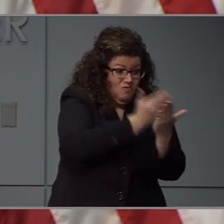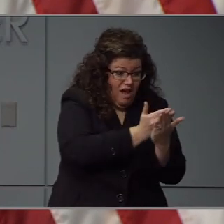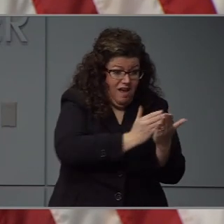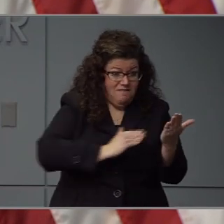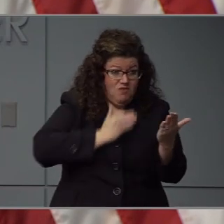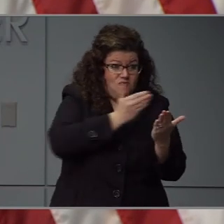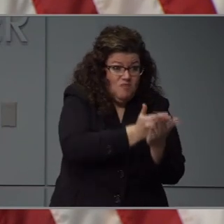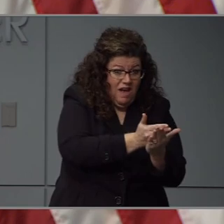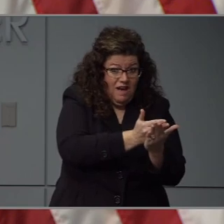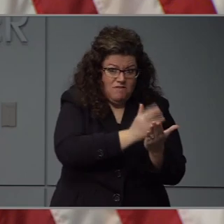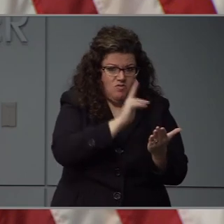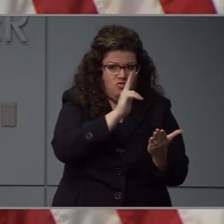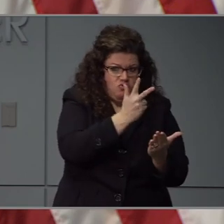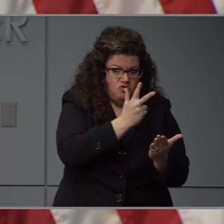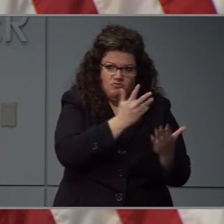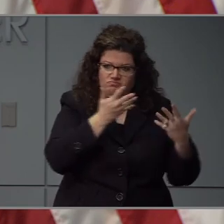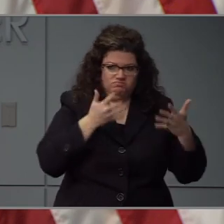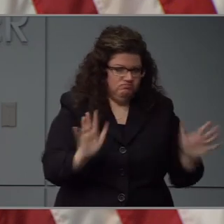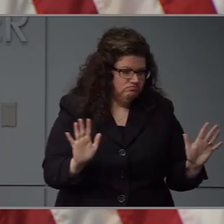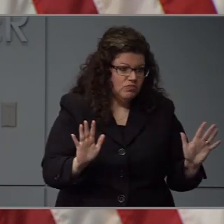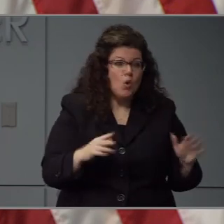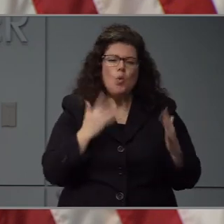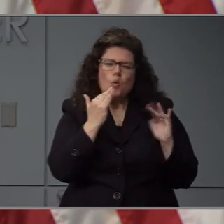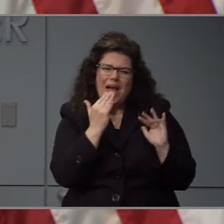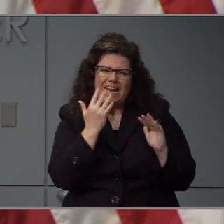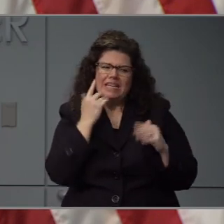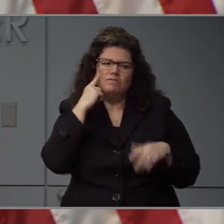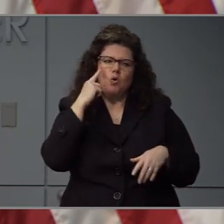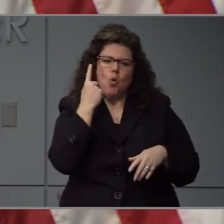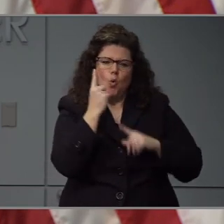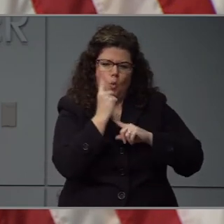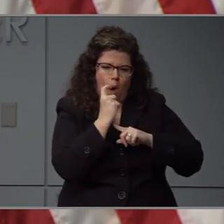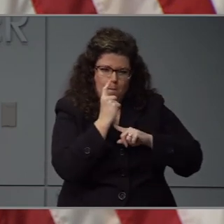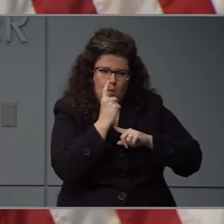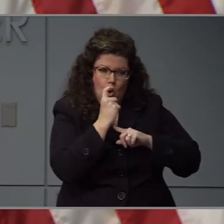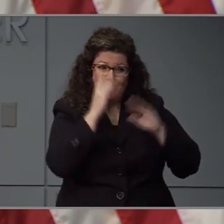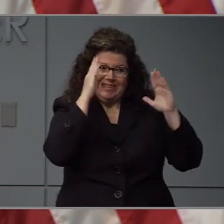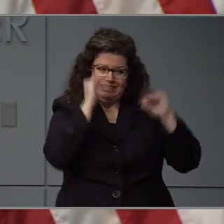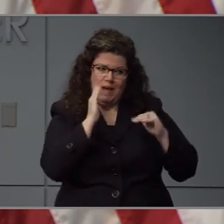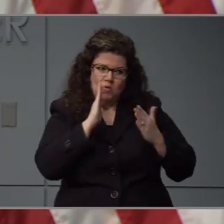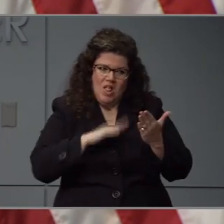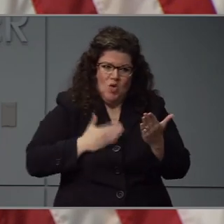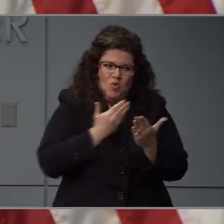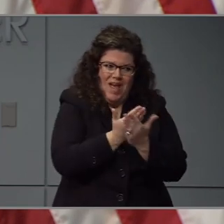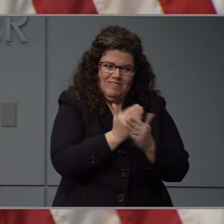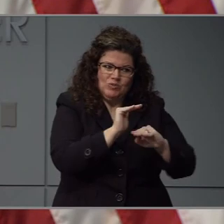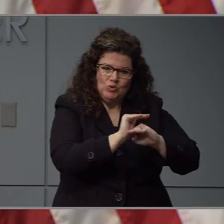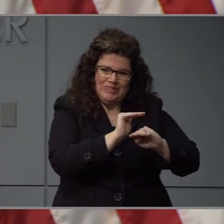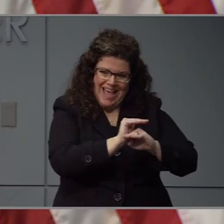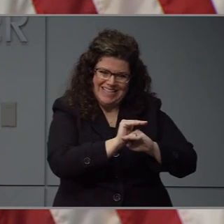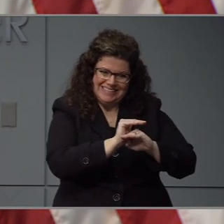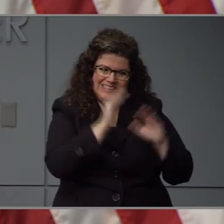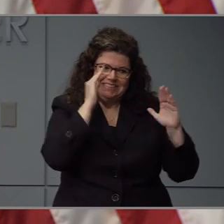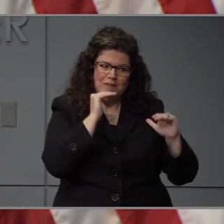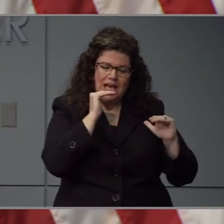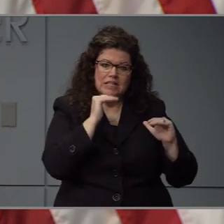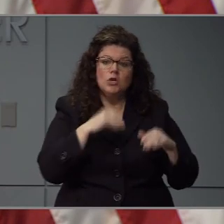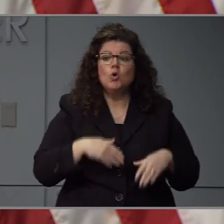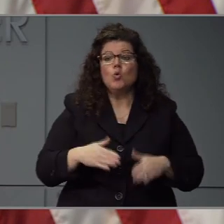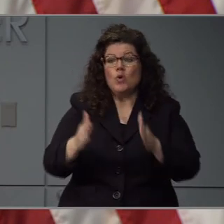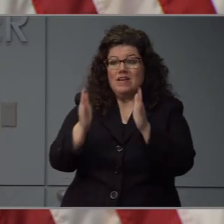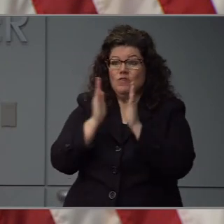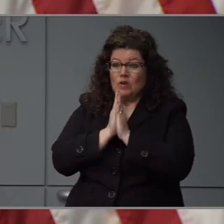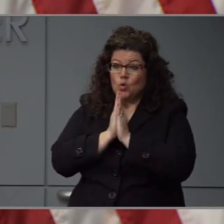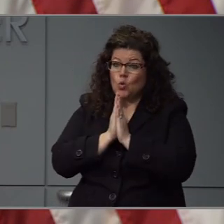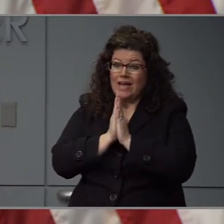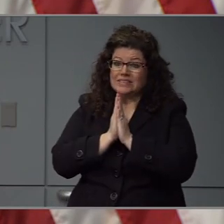truck to arrive to complete that shipment. We expect that truck to arrive tonight. We have requested a half a million of each of the